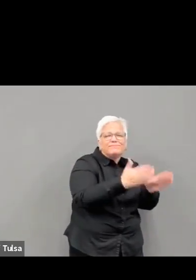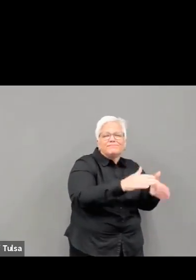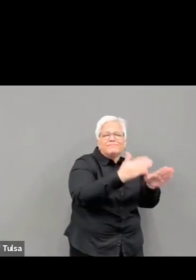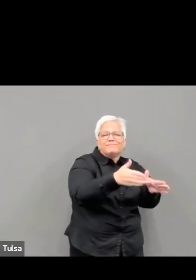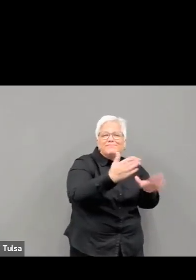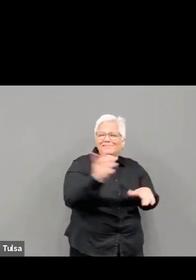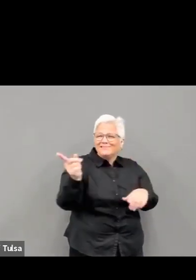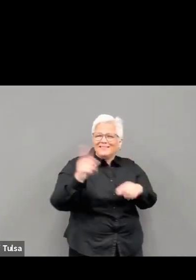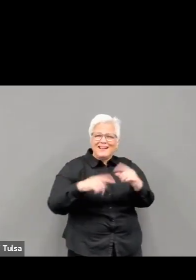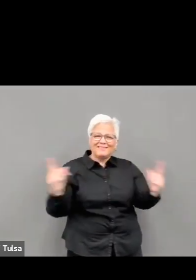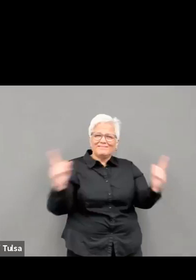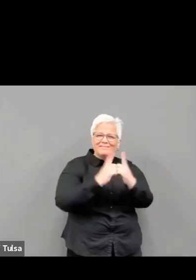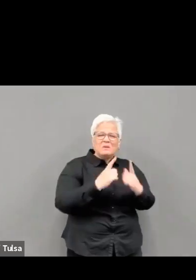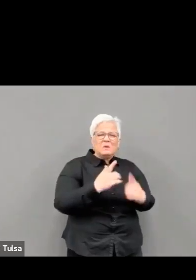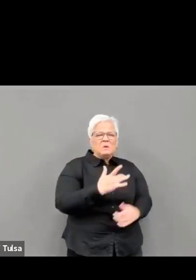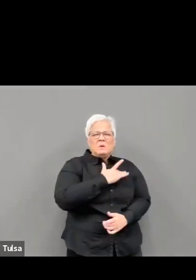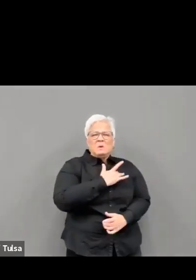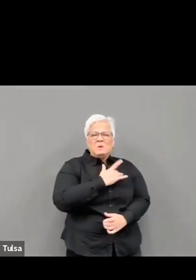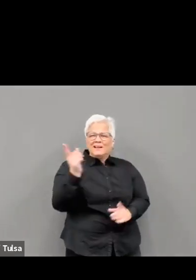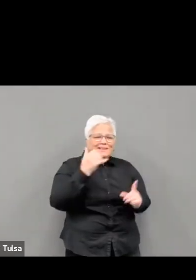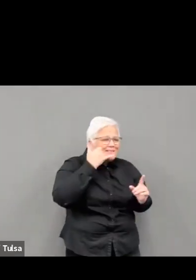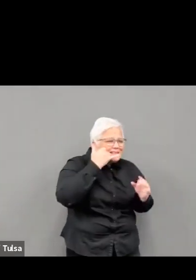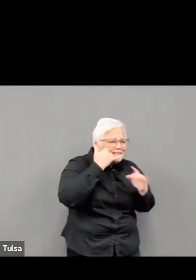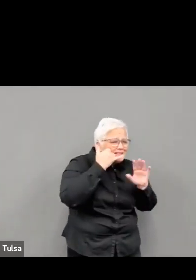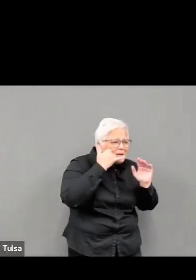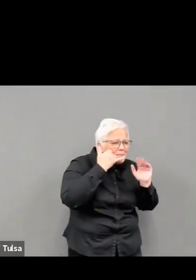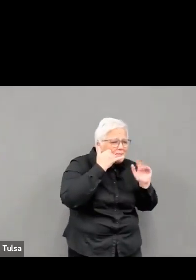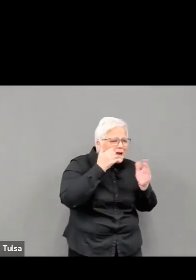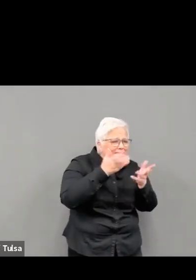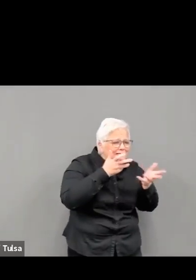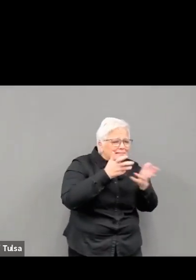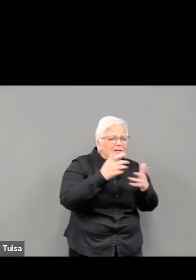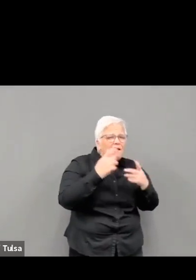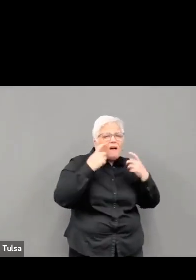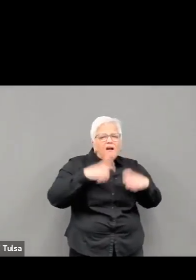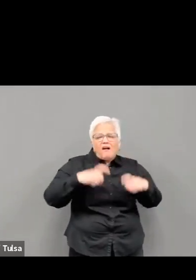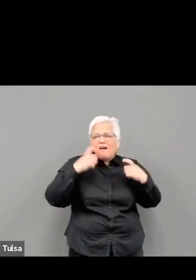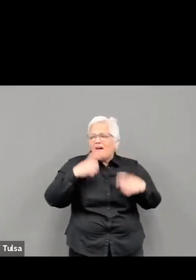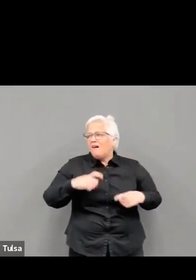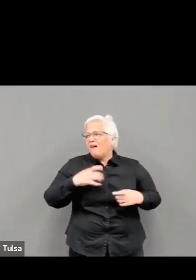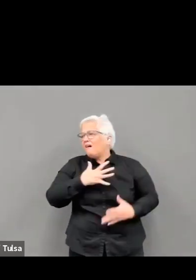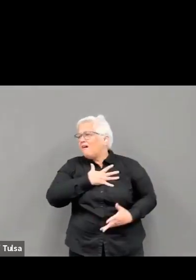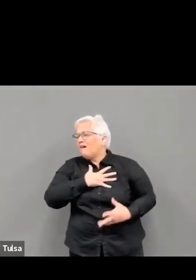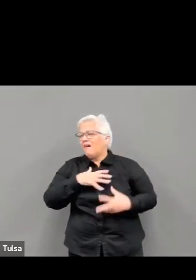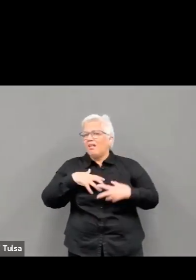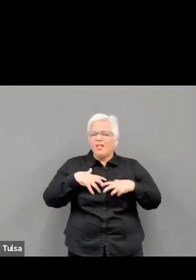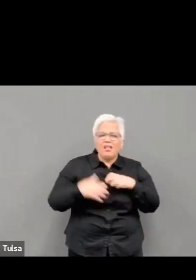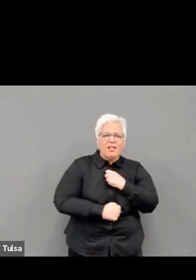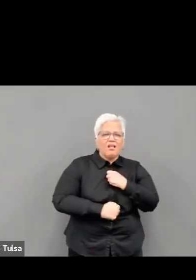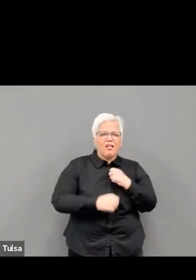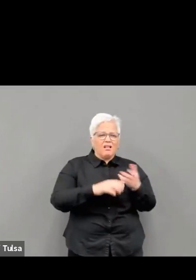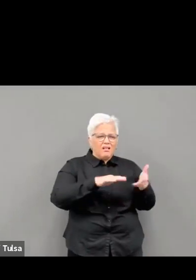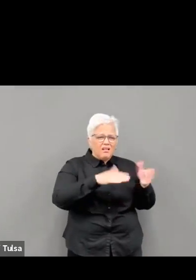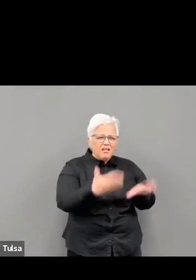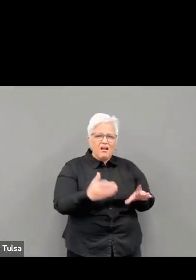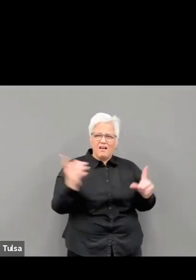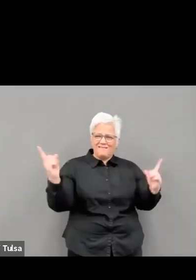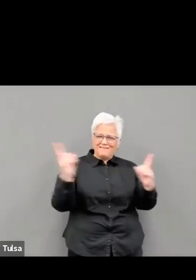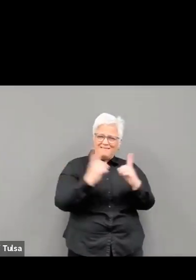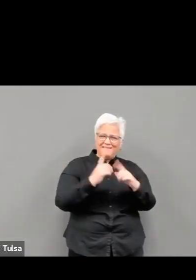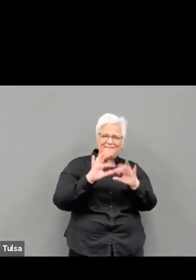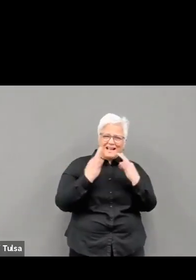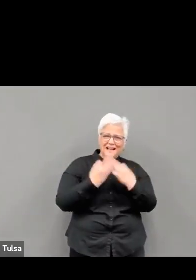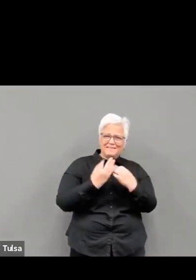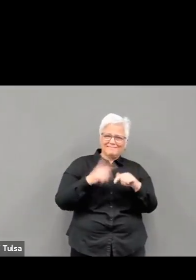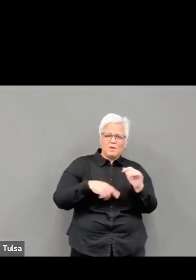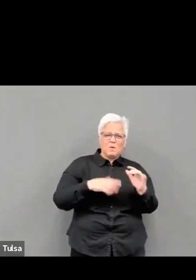not work that you shed with your PPE at the end of a shift. We know that it stays with you. And we hope